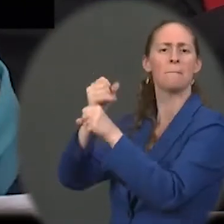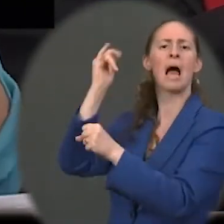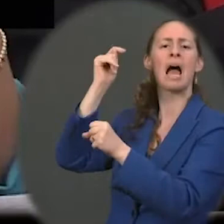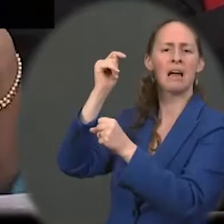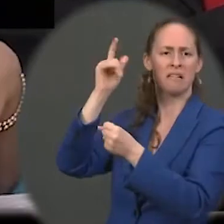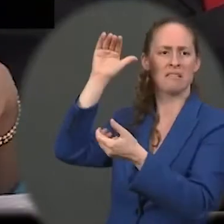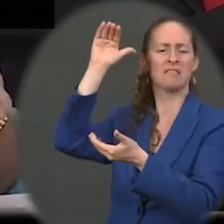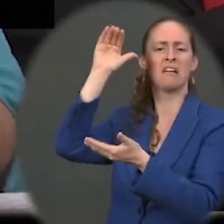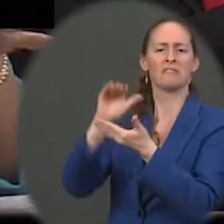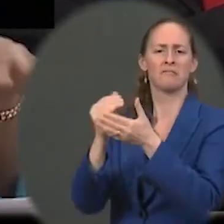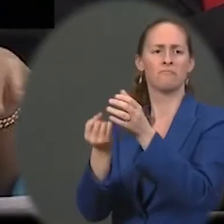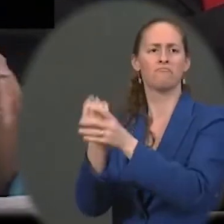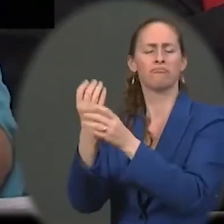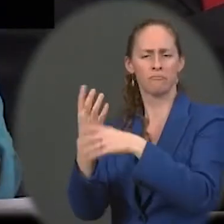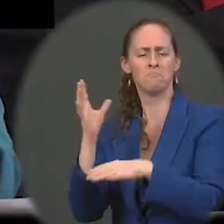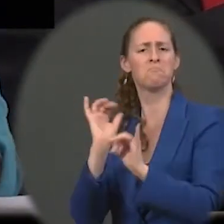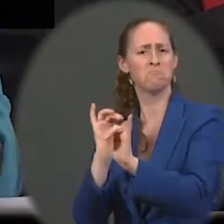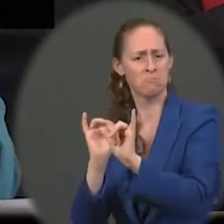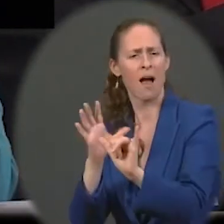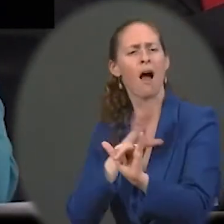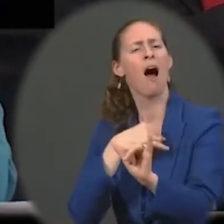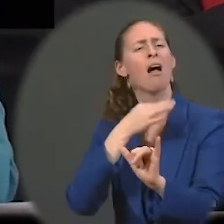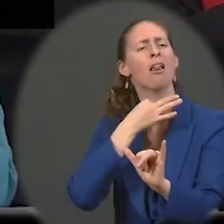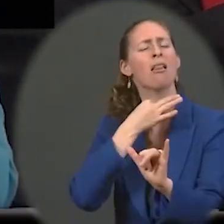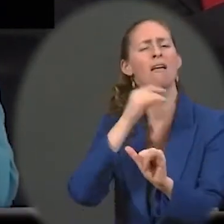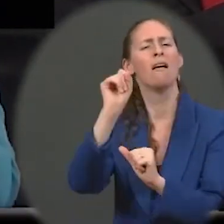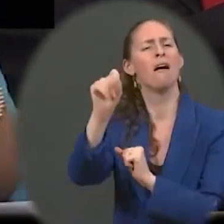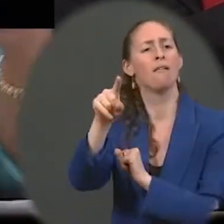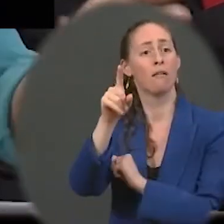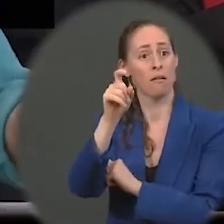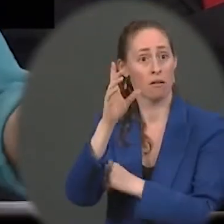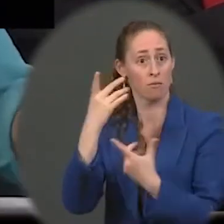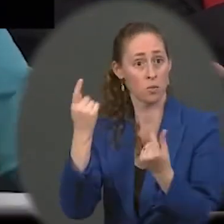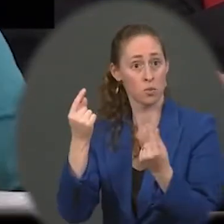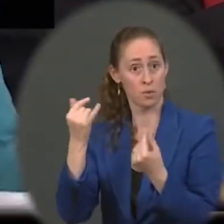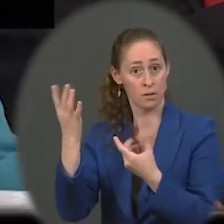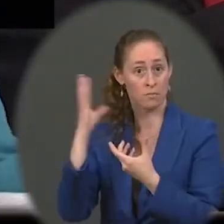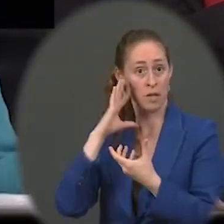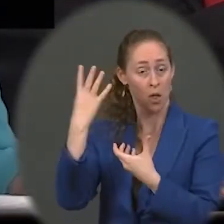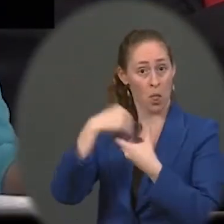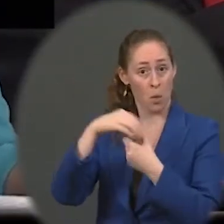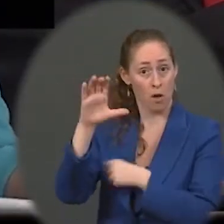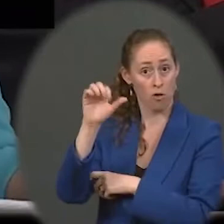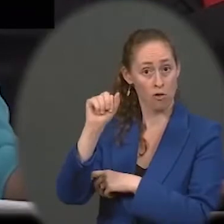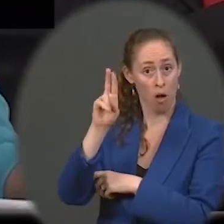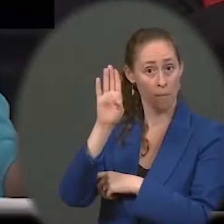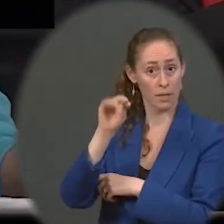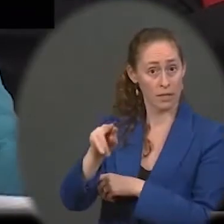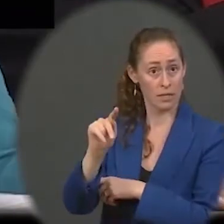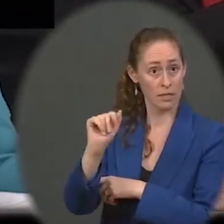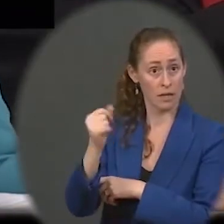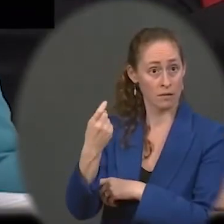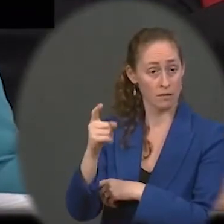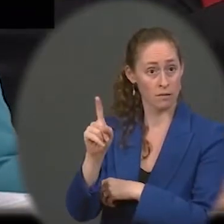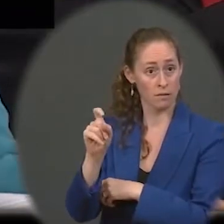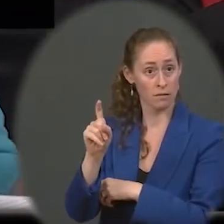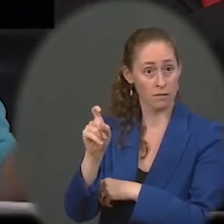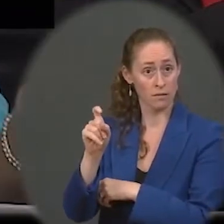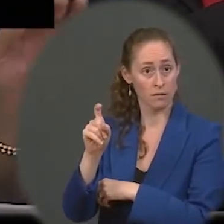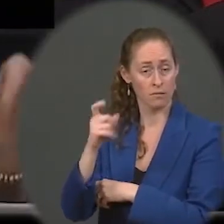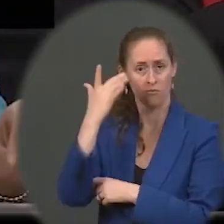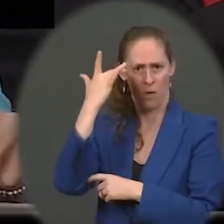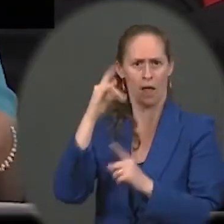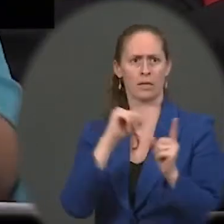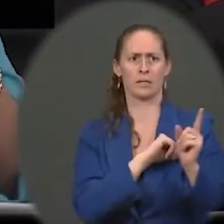My question was whether that plan included a carbon tax or not. And the reason I ask is because Senator Schumer released his own plan